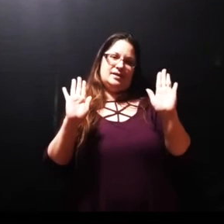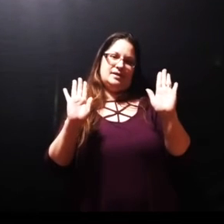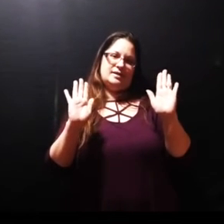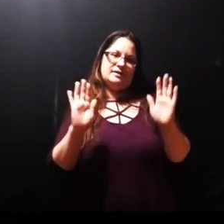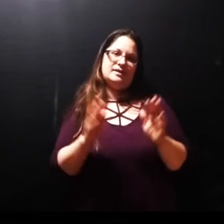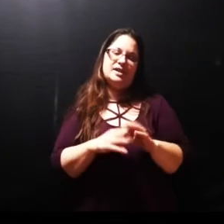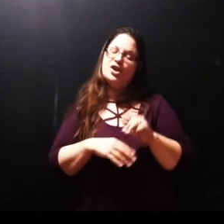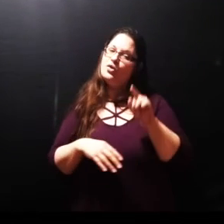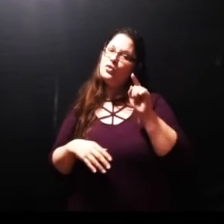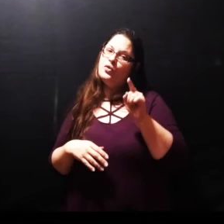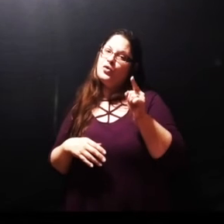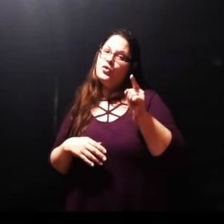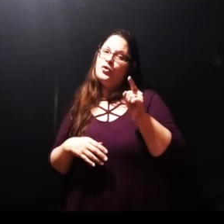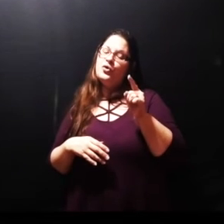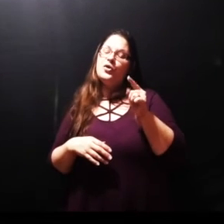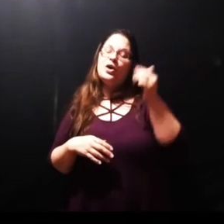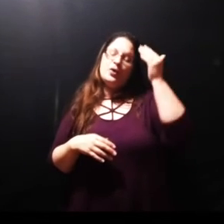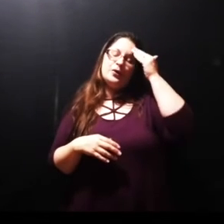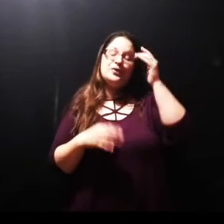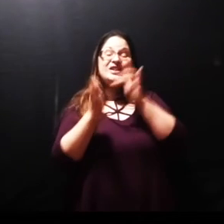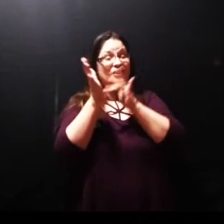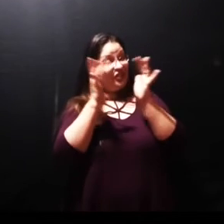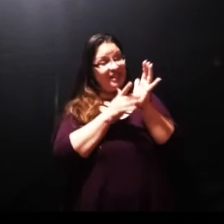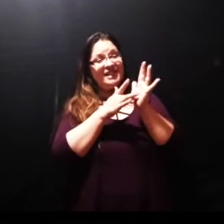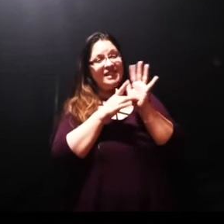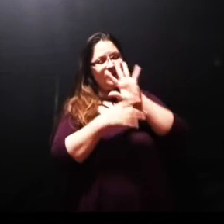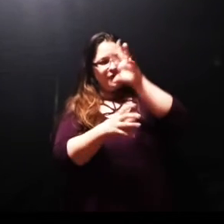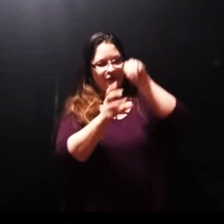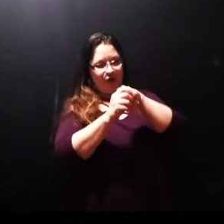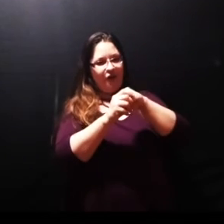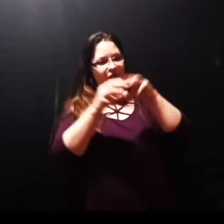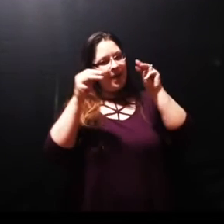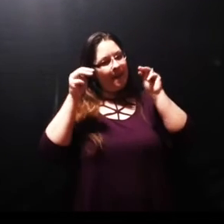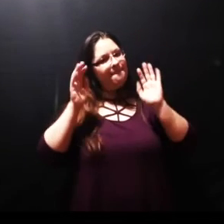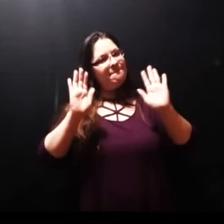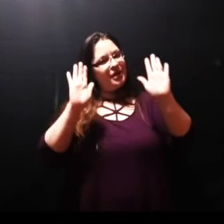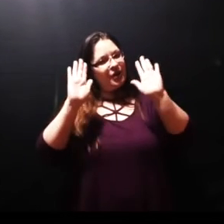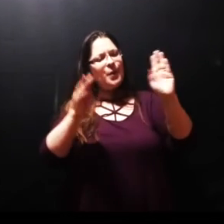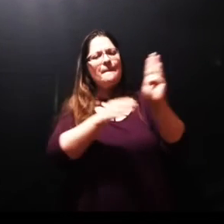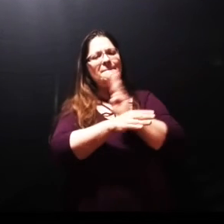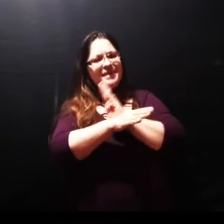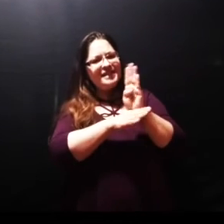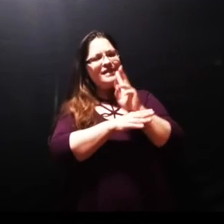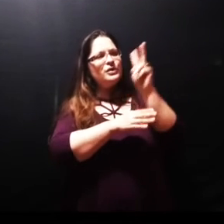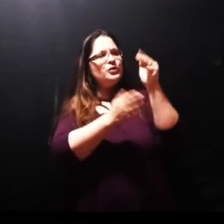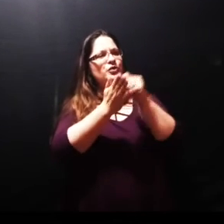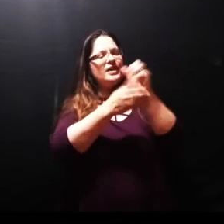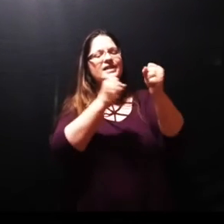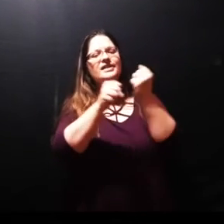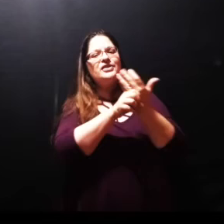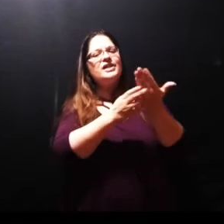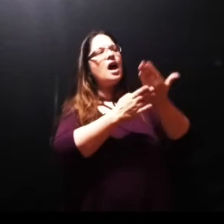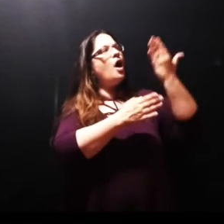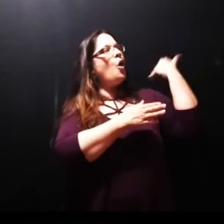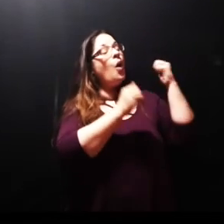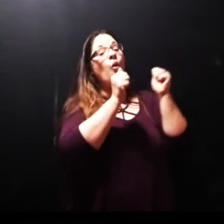count your miracles because Jesus was in the miracle business 2,000 years ago at the tomb of Lazarus he's still in the miracle